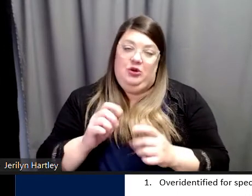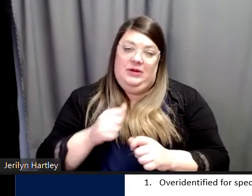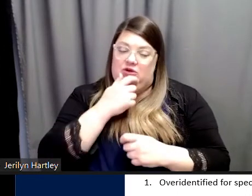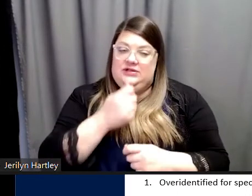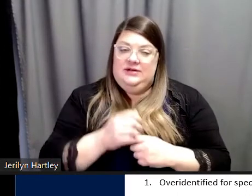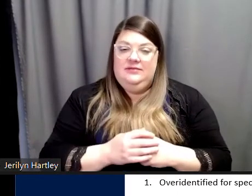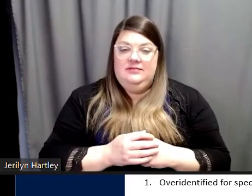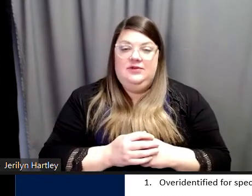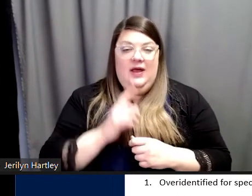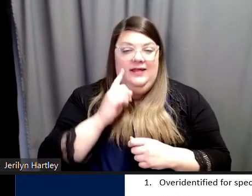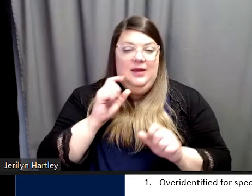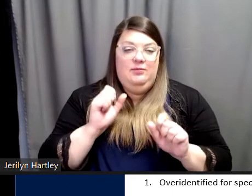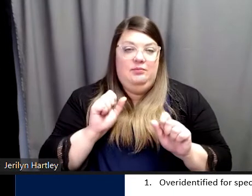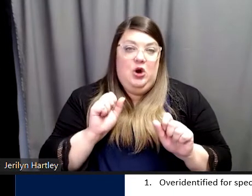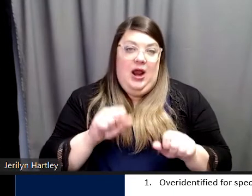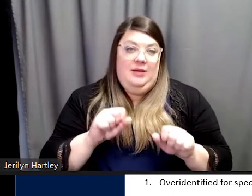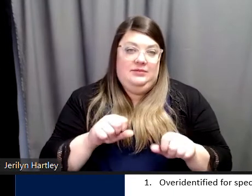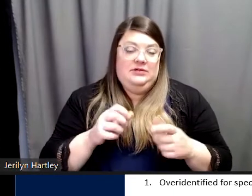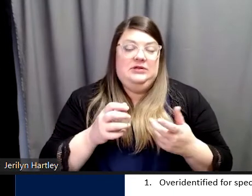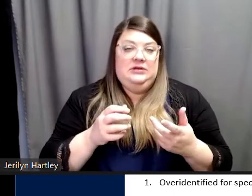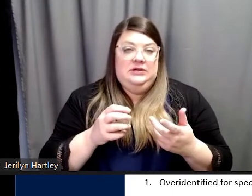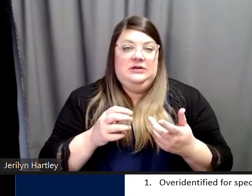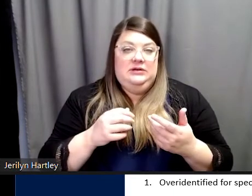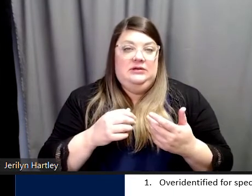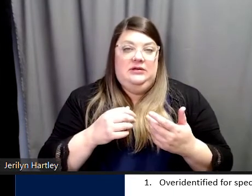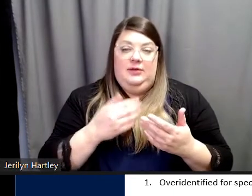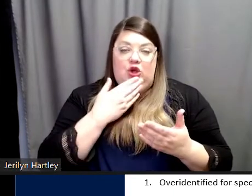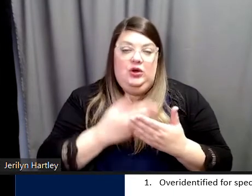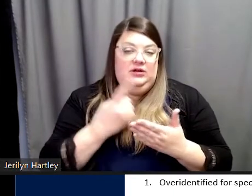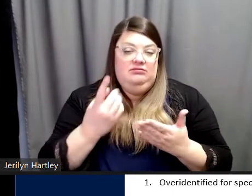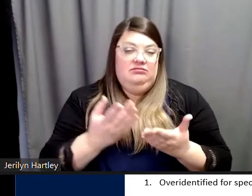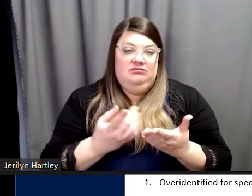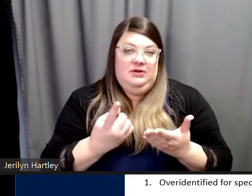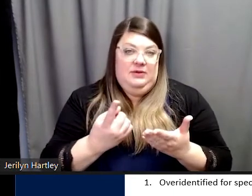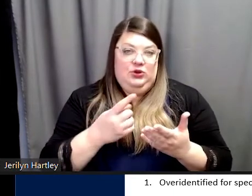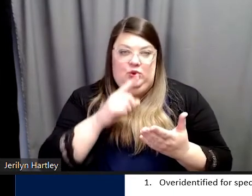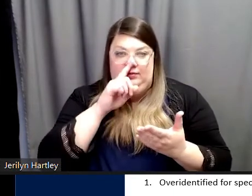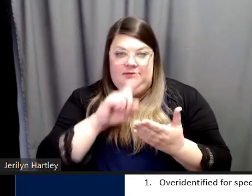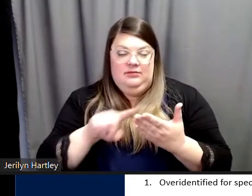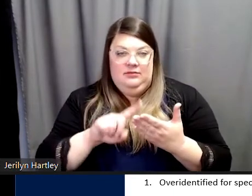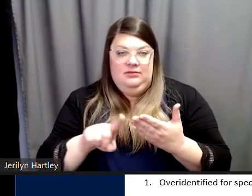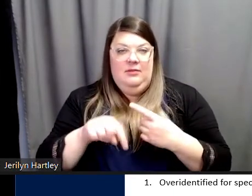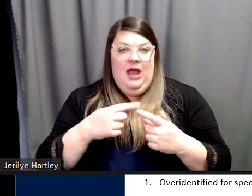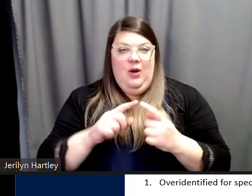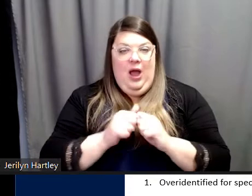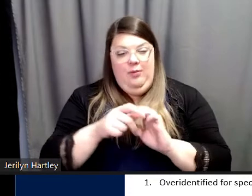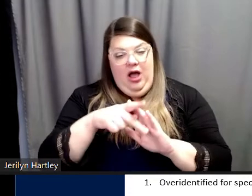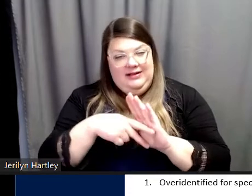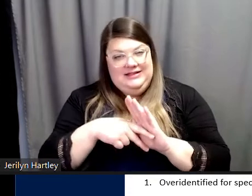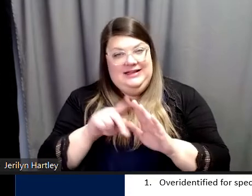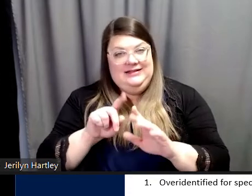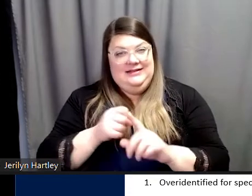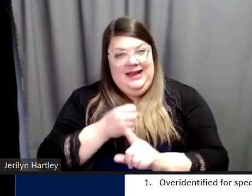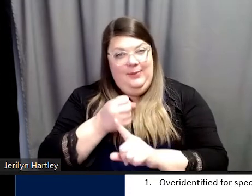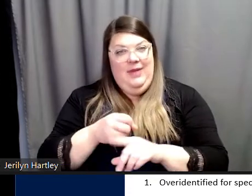perhaps that would be something to look into on whether how policies impact across